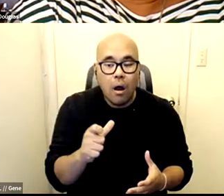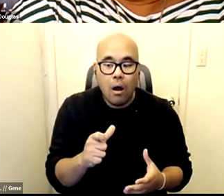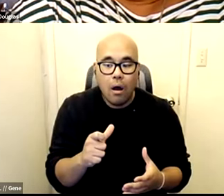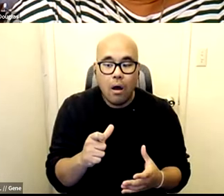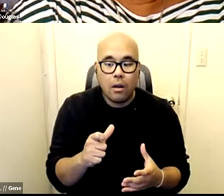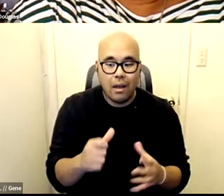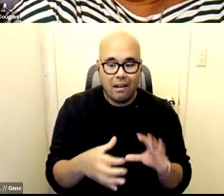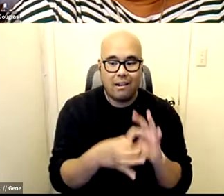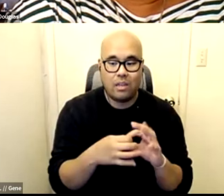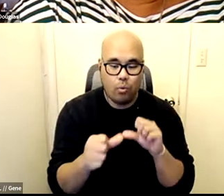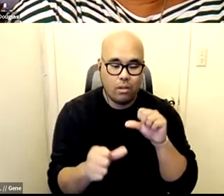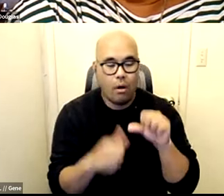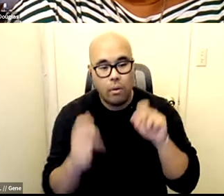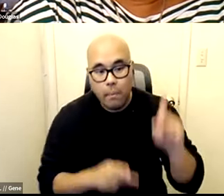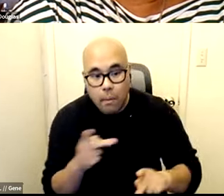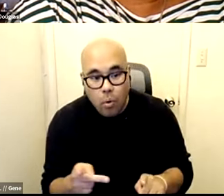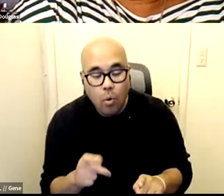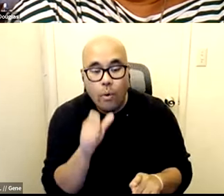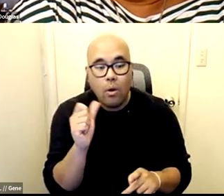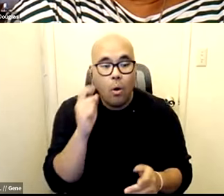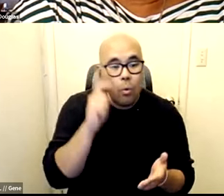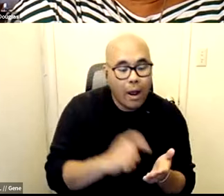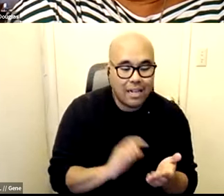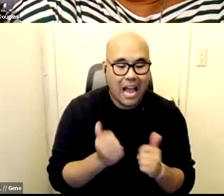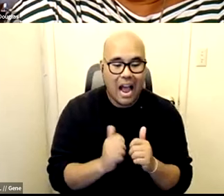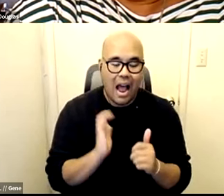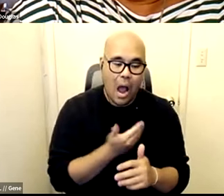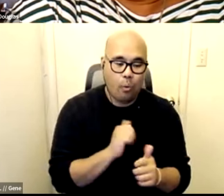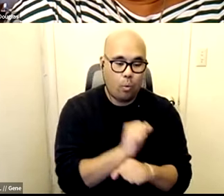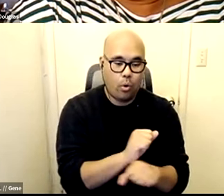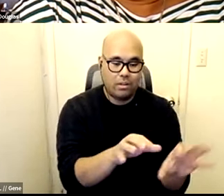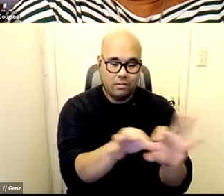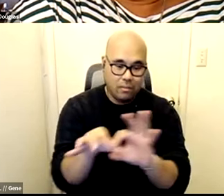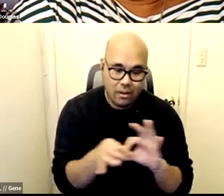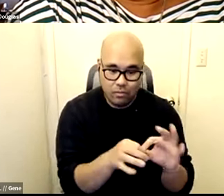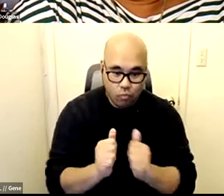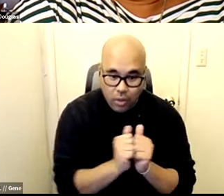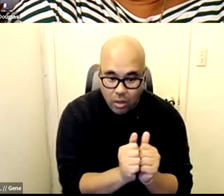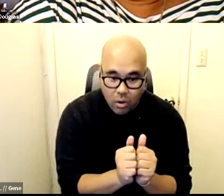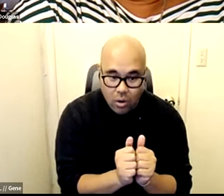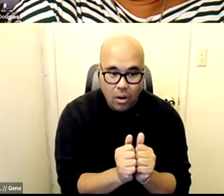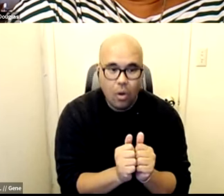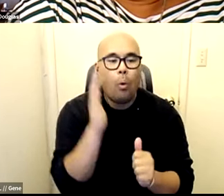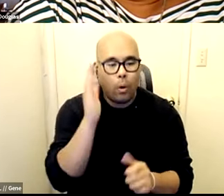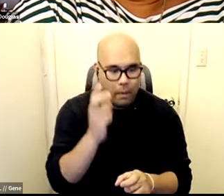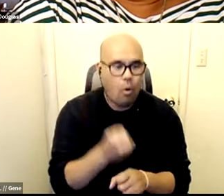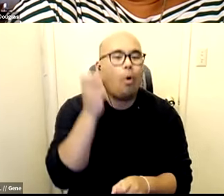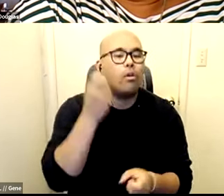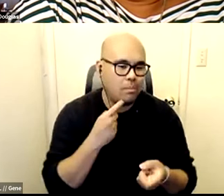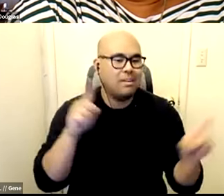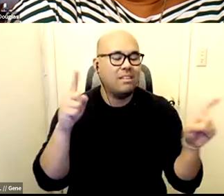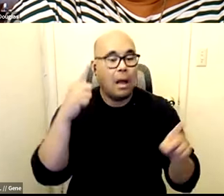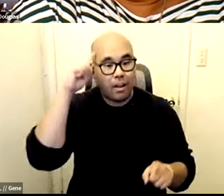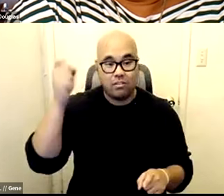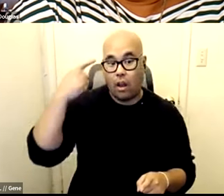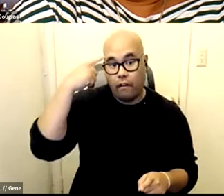we don't see how our work interconnects it makes it harder for us to achieve what we need to achieve because the government doesn't work